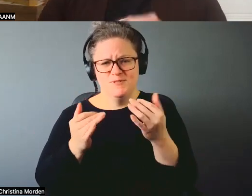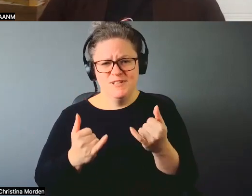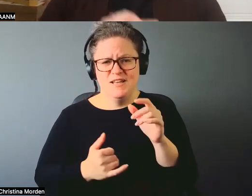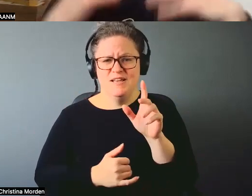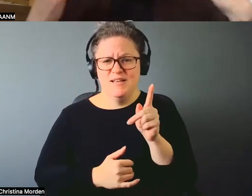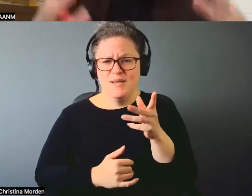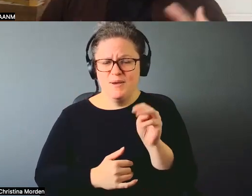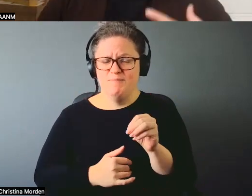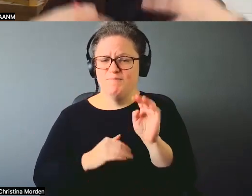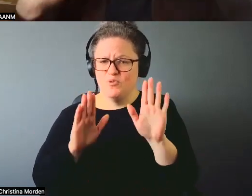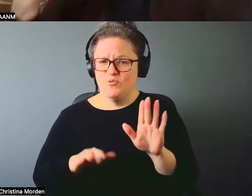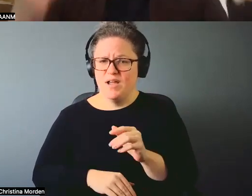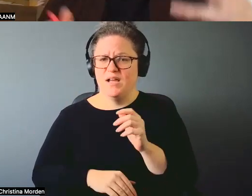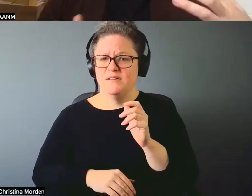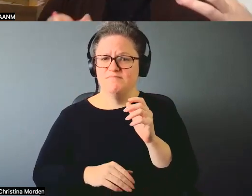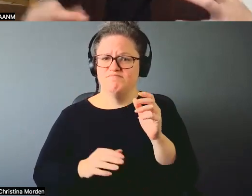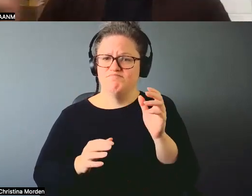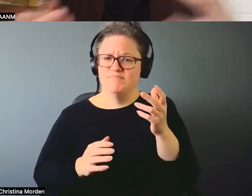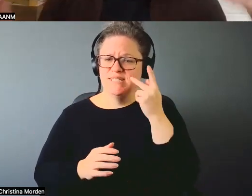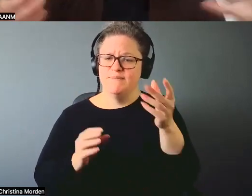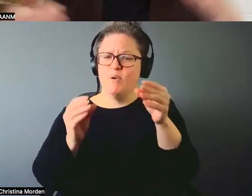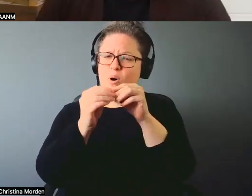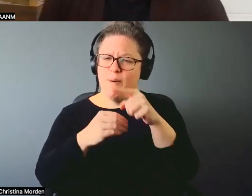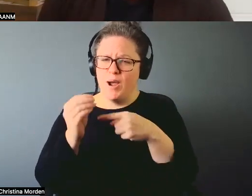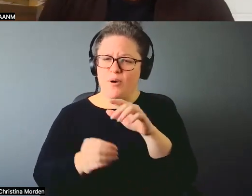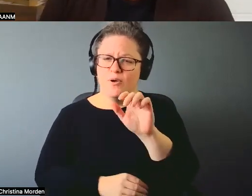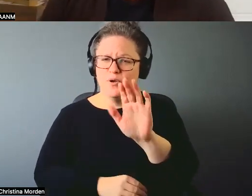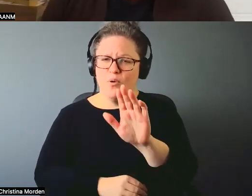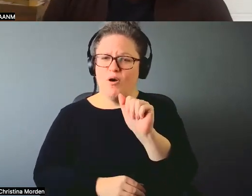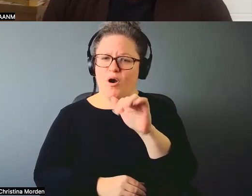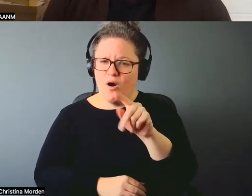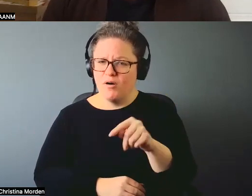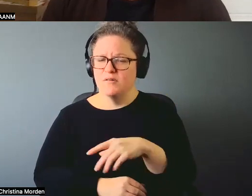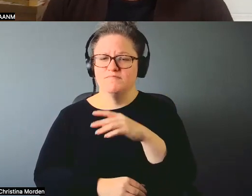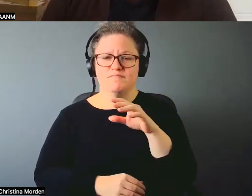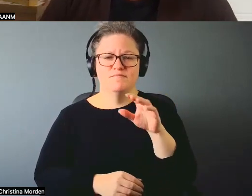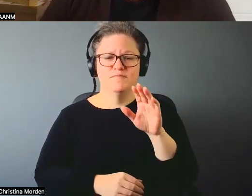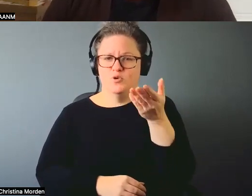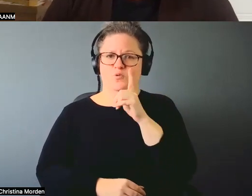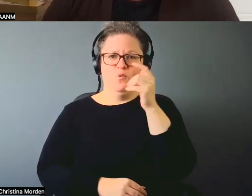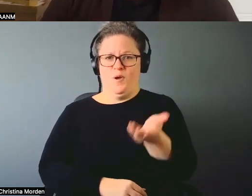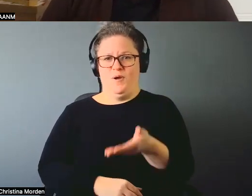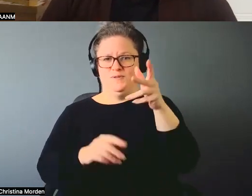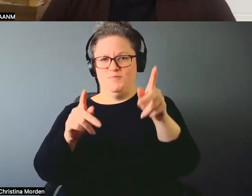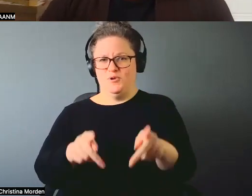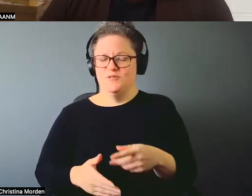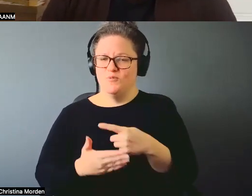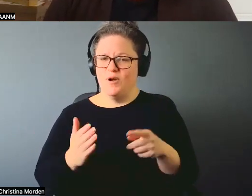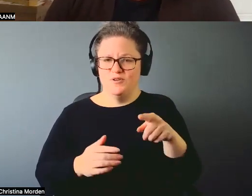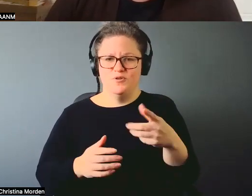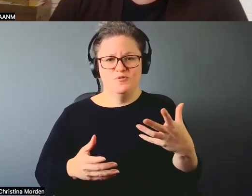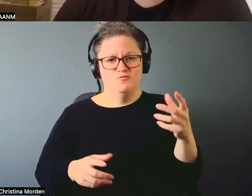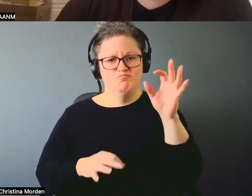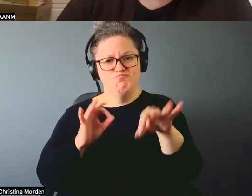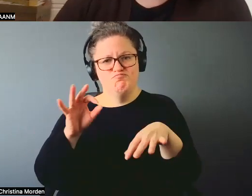more about your art practice and, and you as a person and what you've, you've contributed to the world. And I think it's pretty